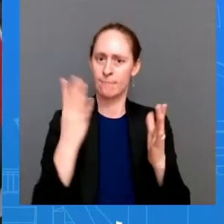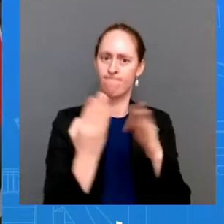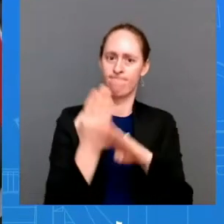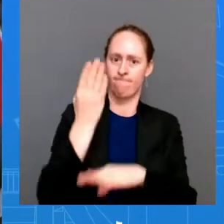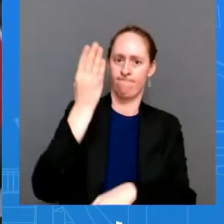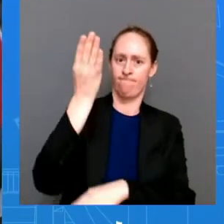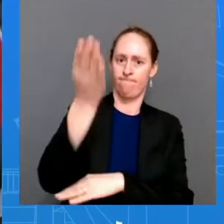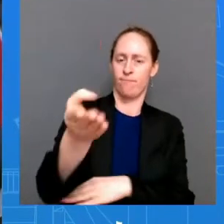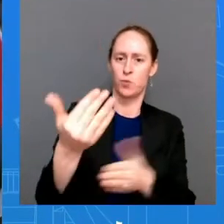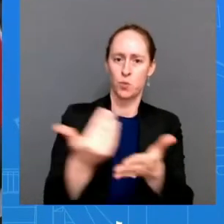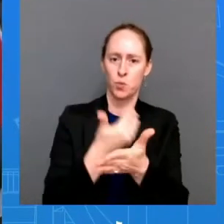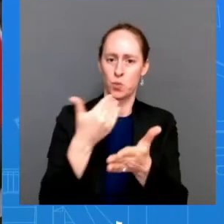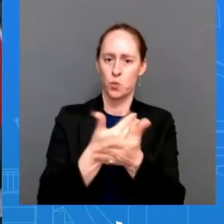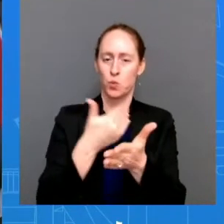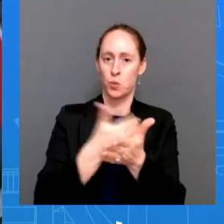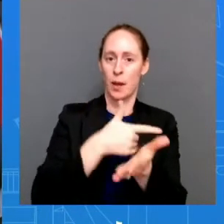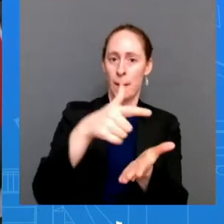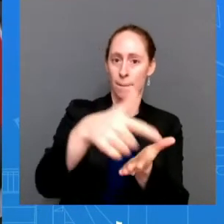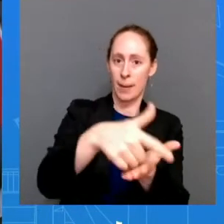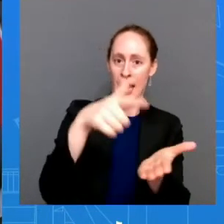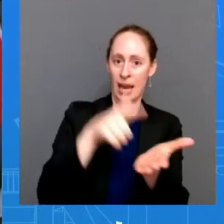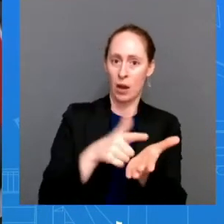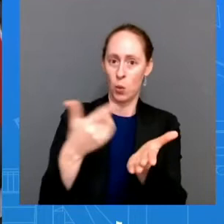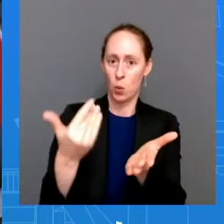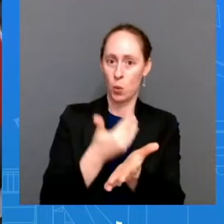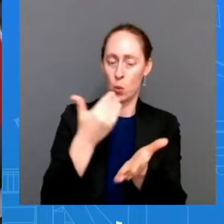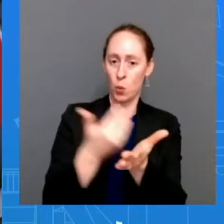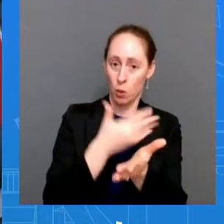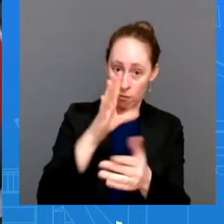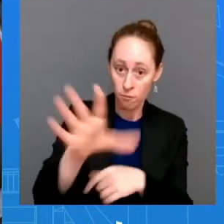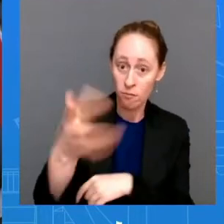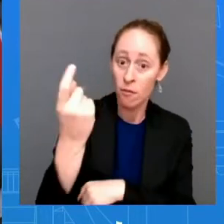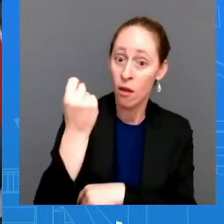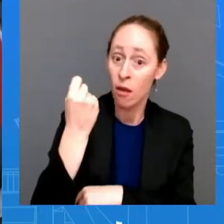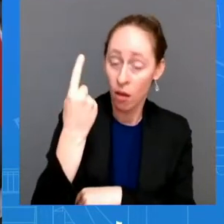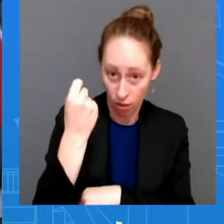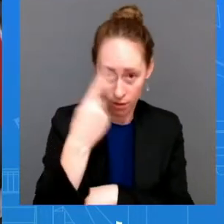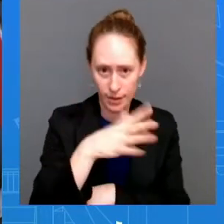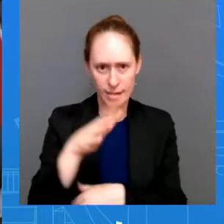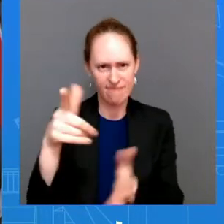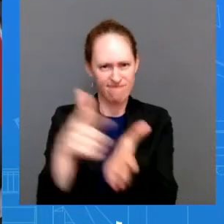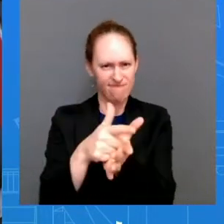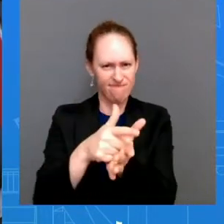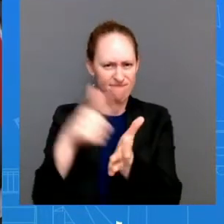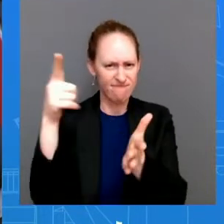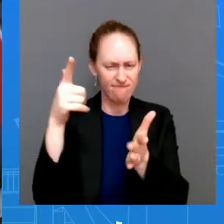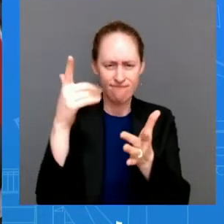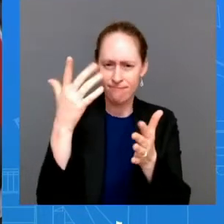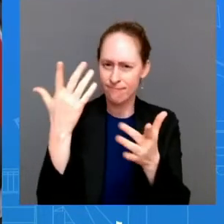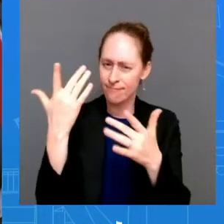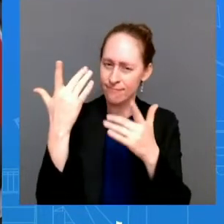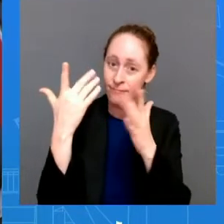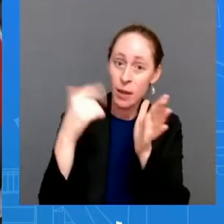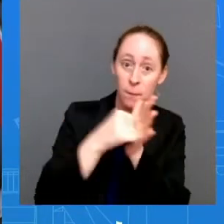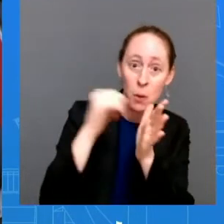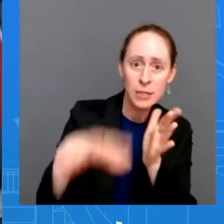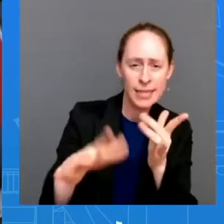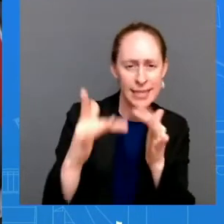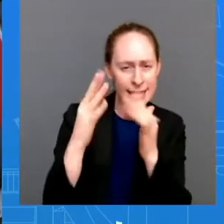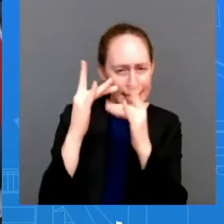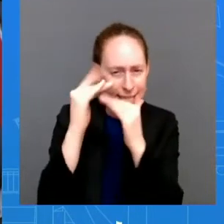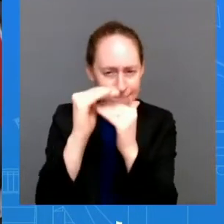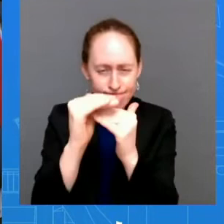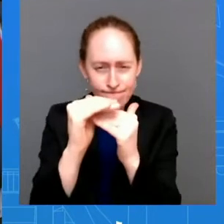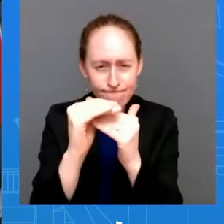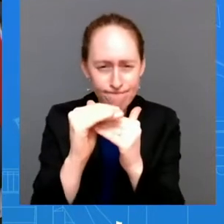but they would allow some restrictions on abortions for pregnancies after viability does president biden consider that